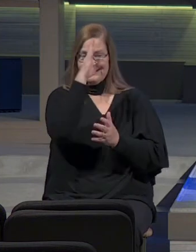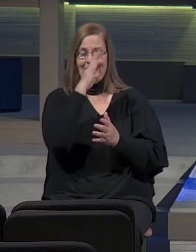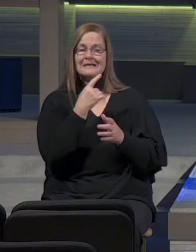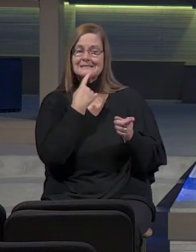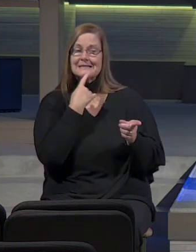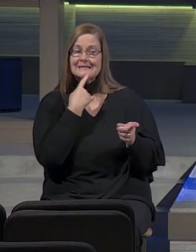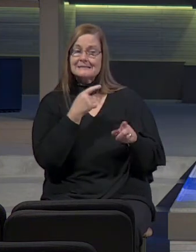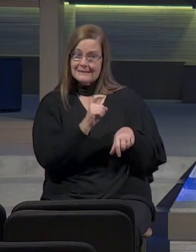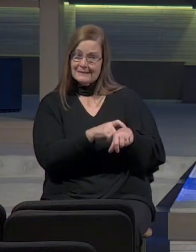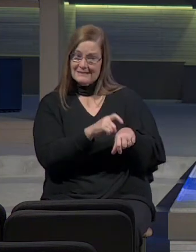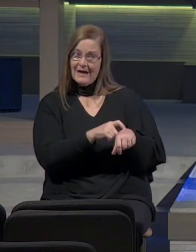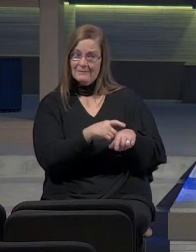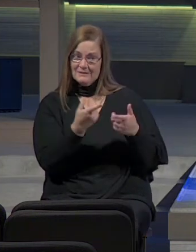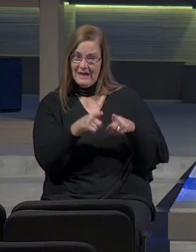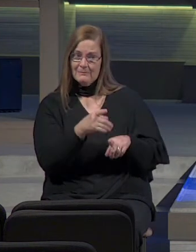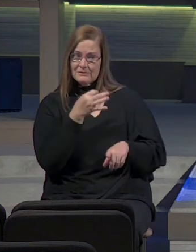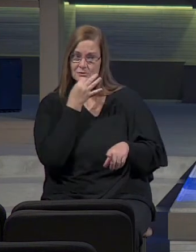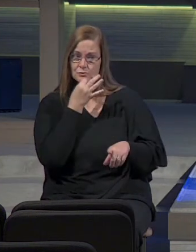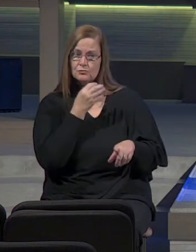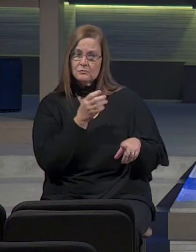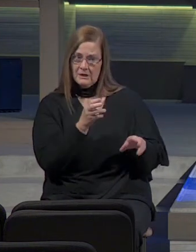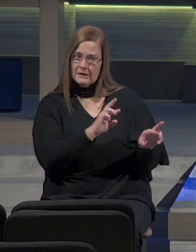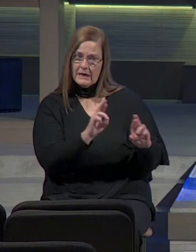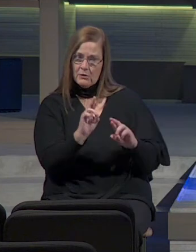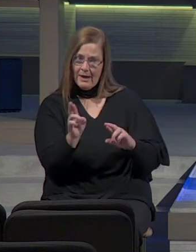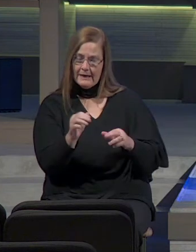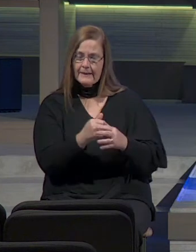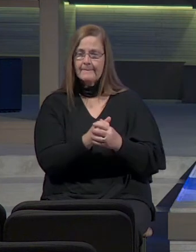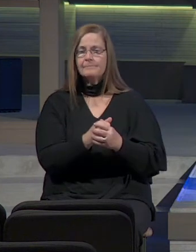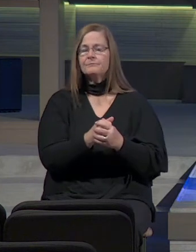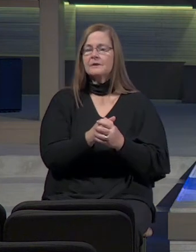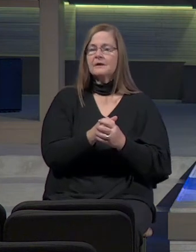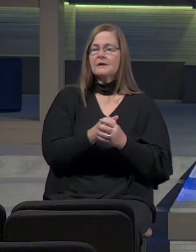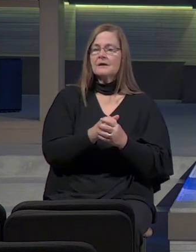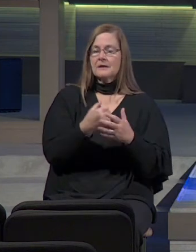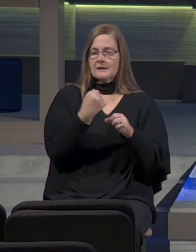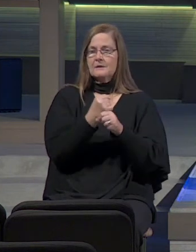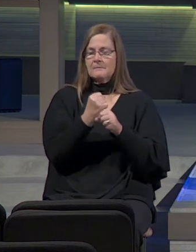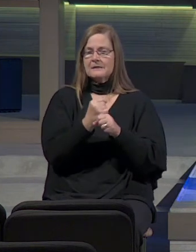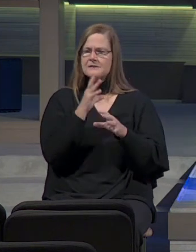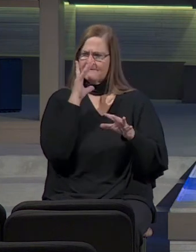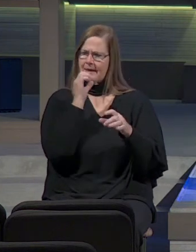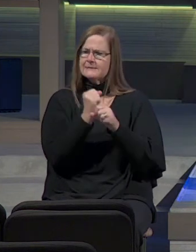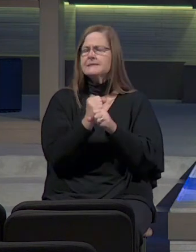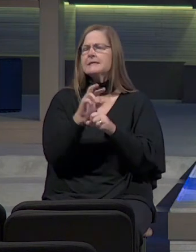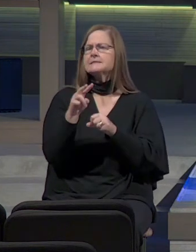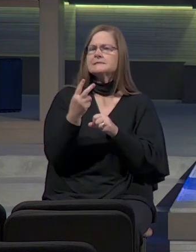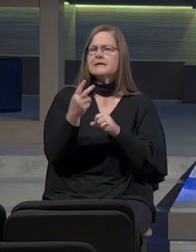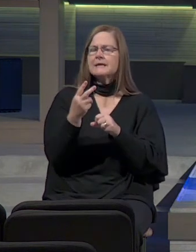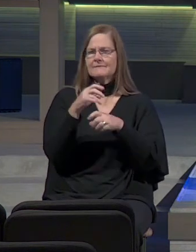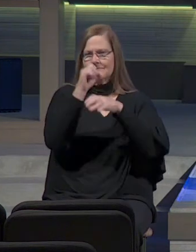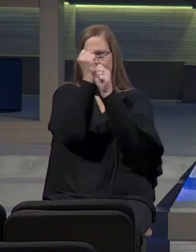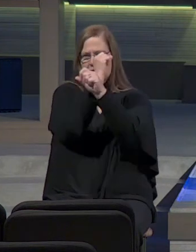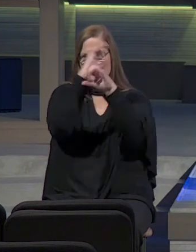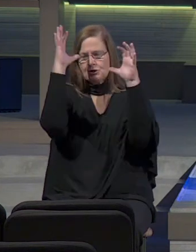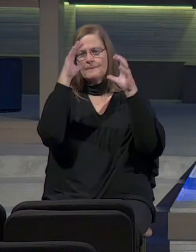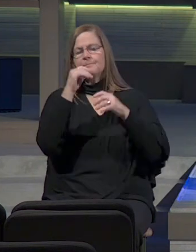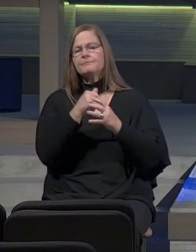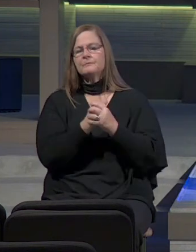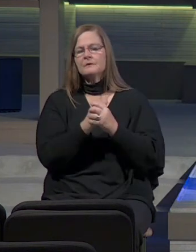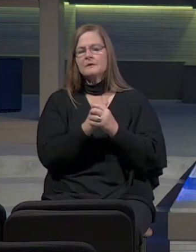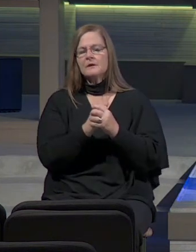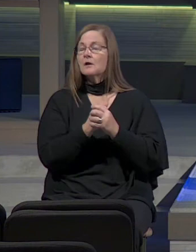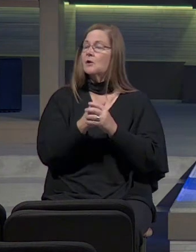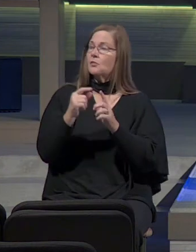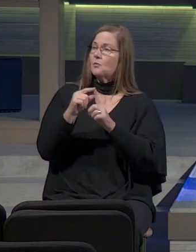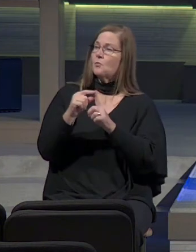Get ready. He makes a fascinating second little statement or gives a second little vision to Jeremiah. The word of the Lord came